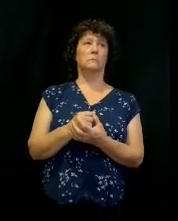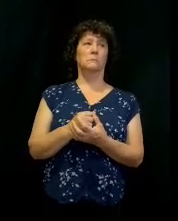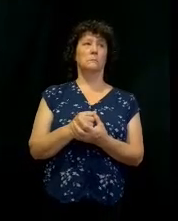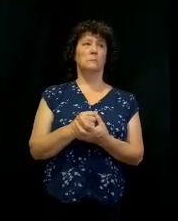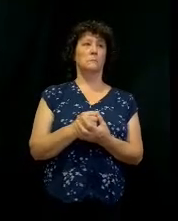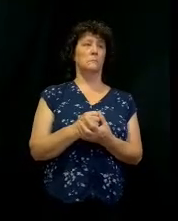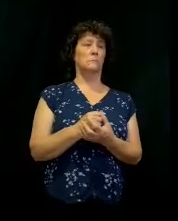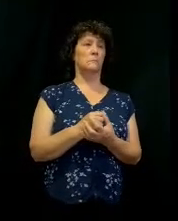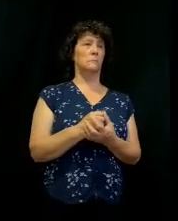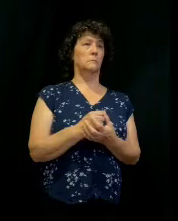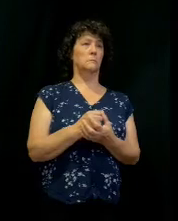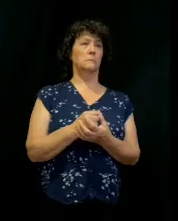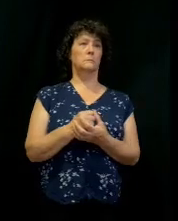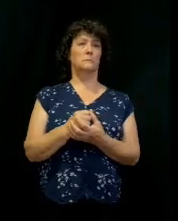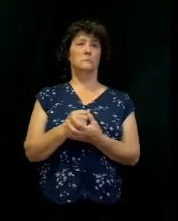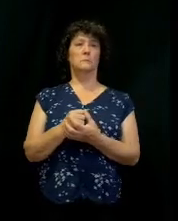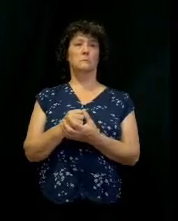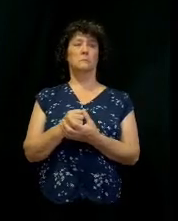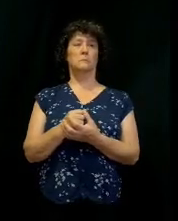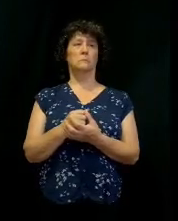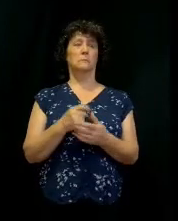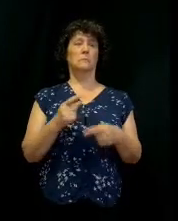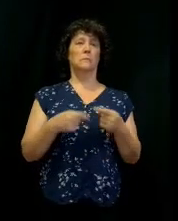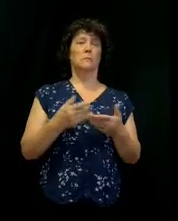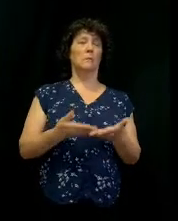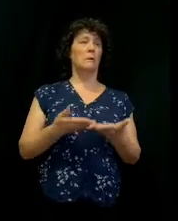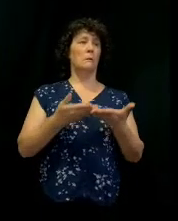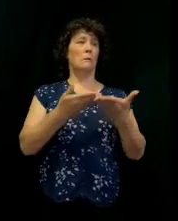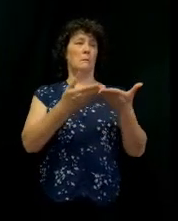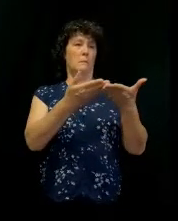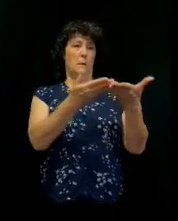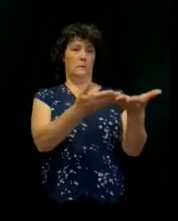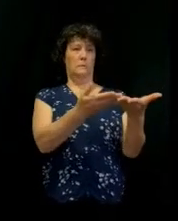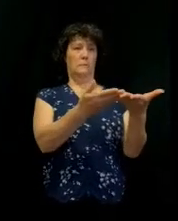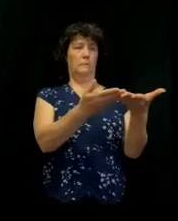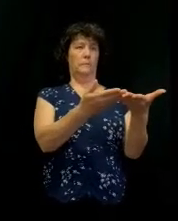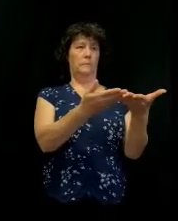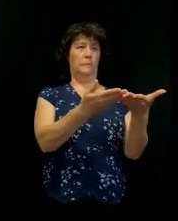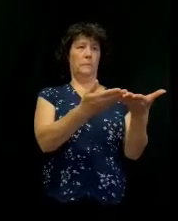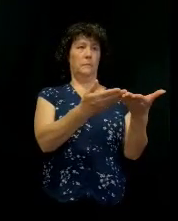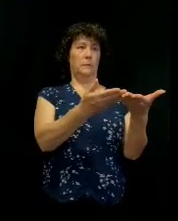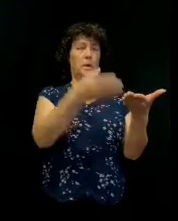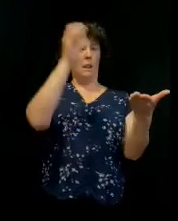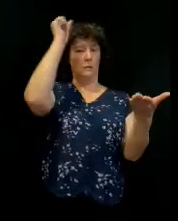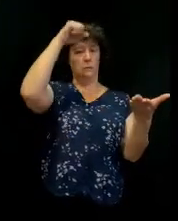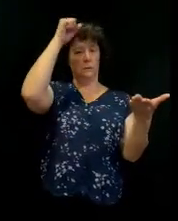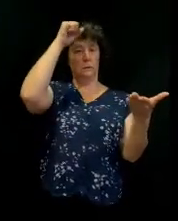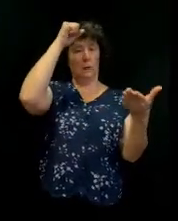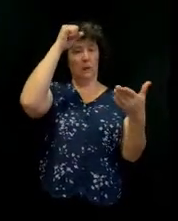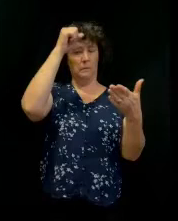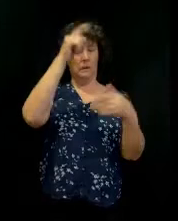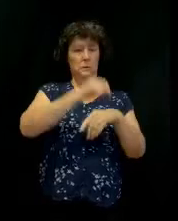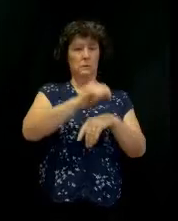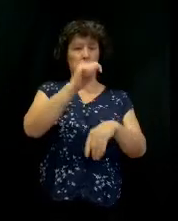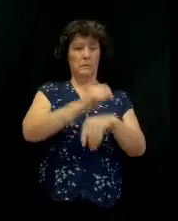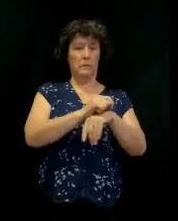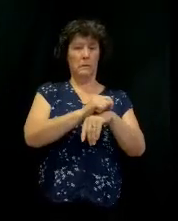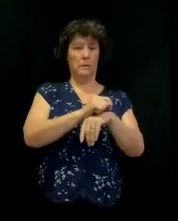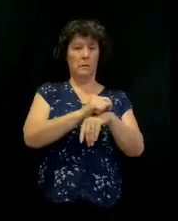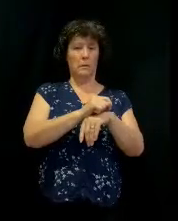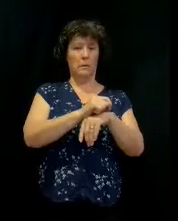This is the dedication. When they're bringing the tent, this is Solomon's temple was assembled. Remember it went from